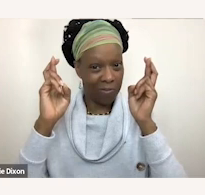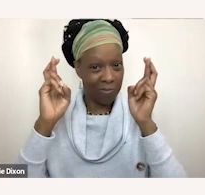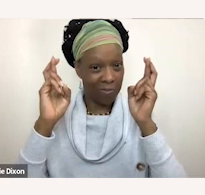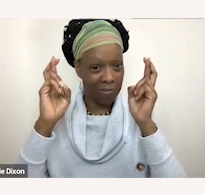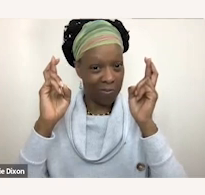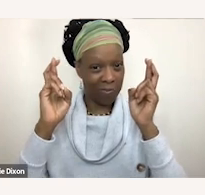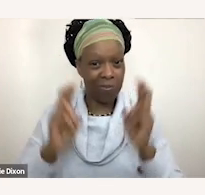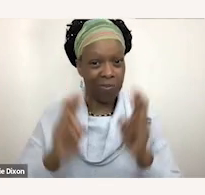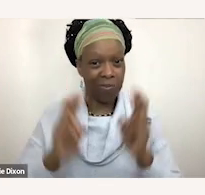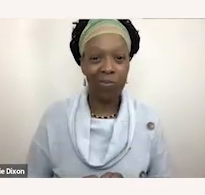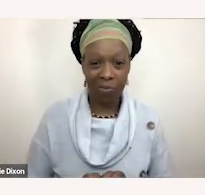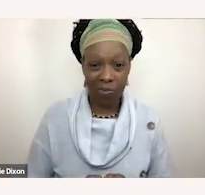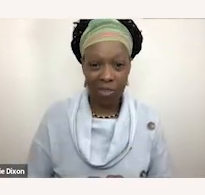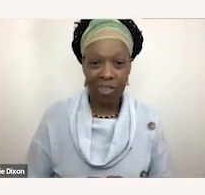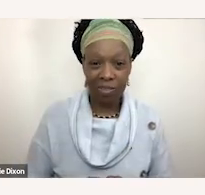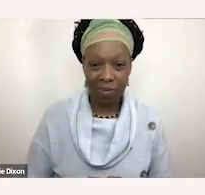This